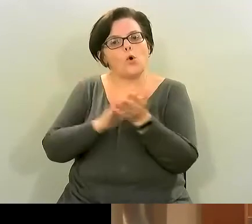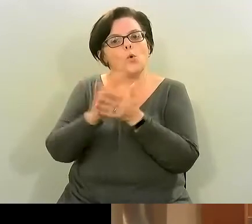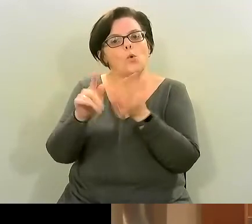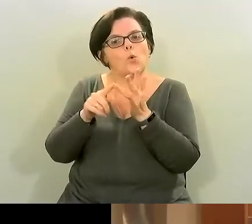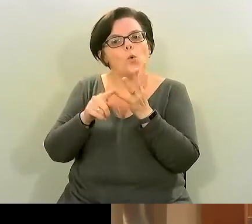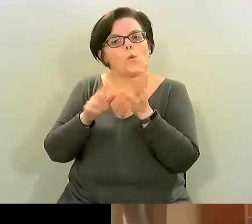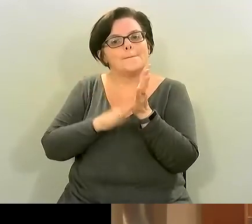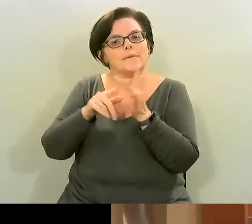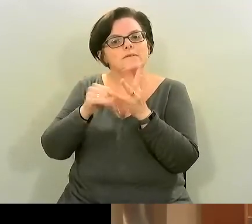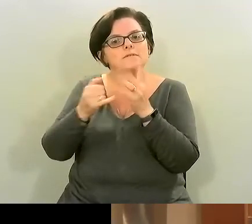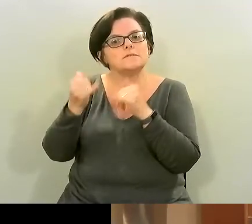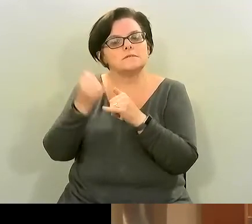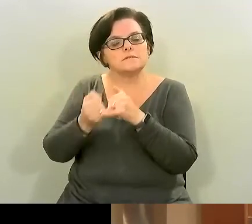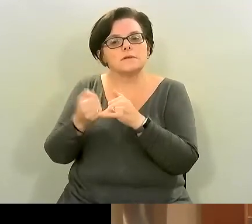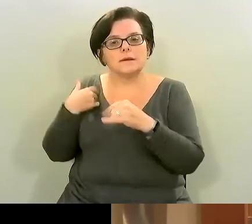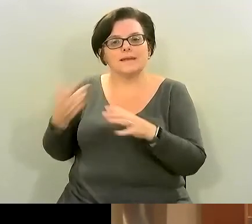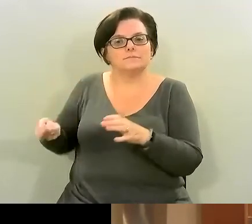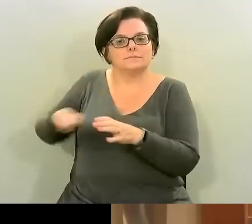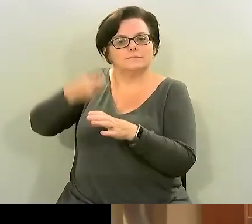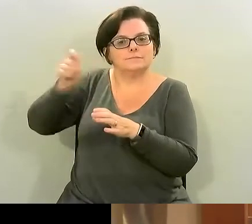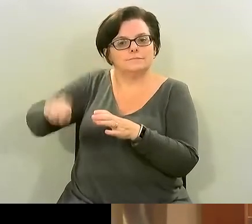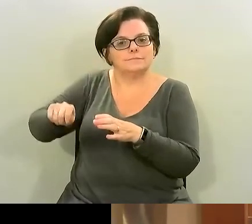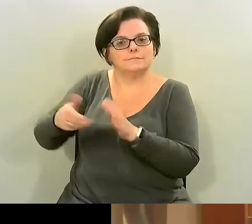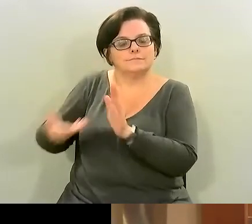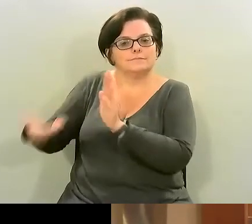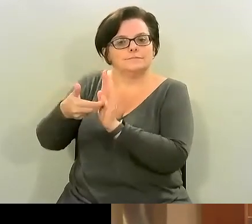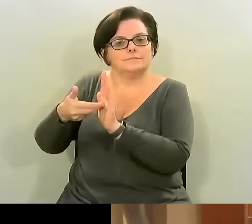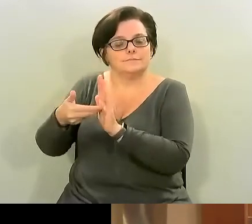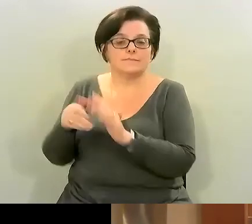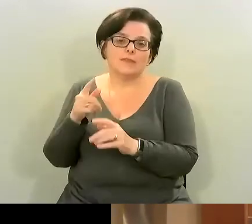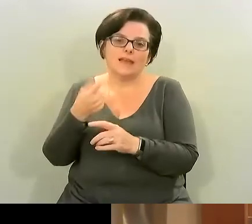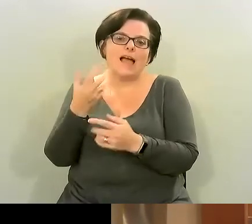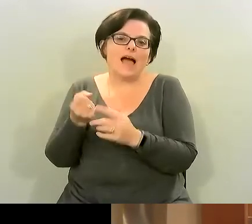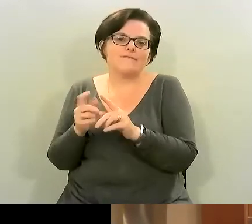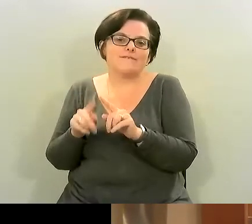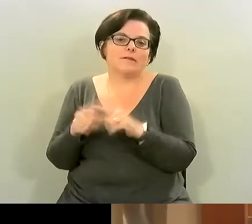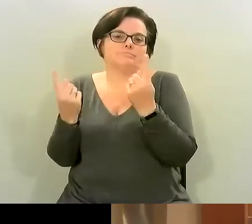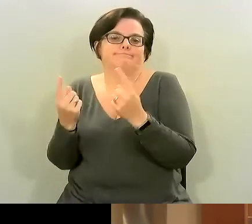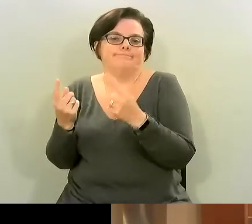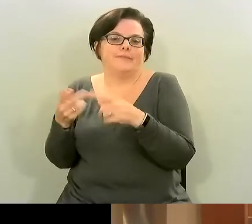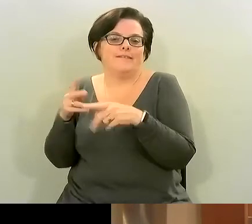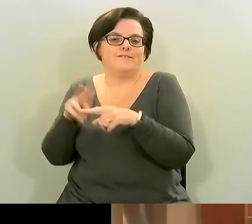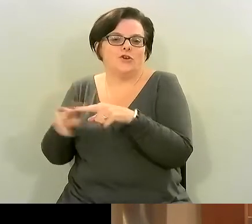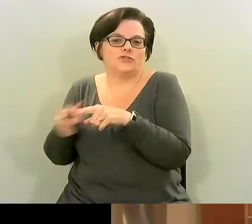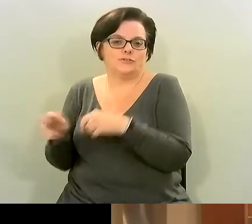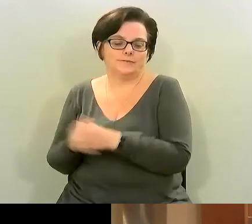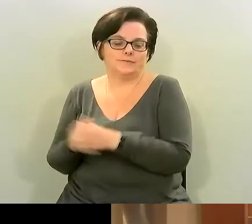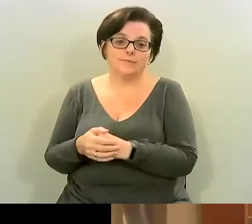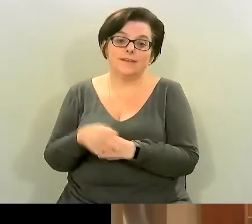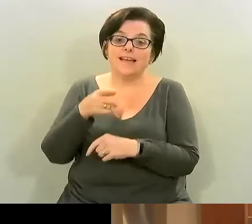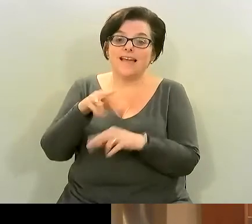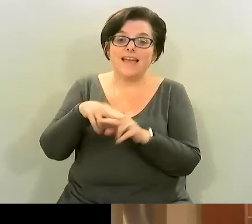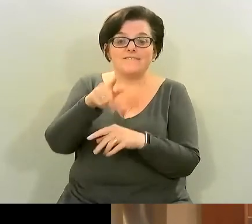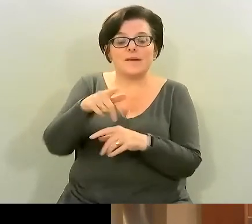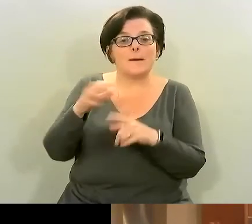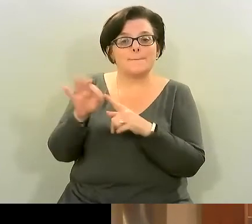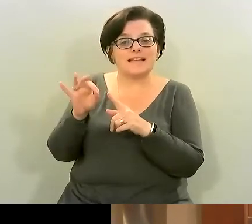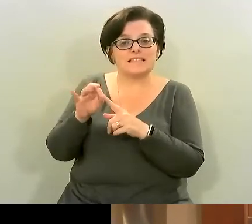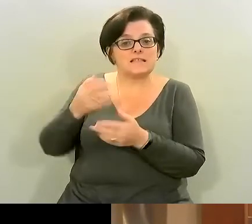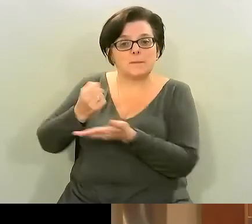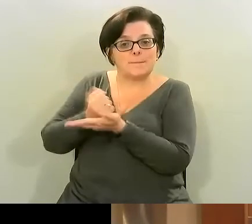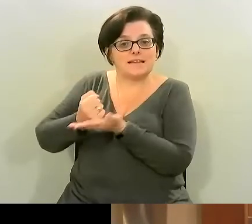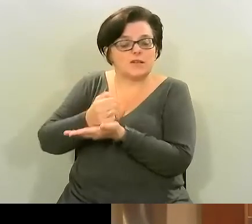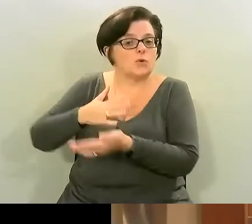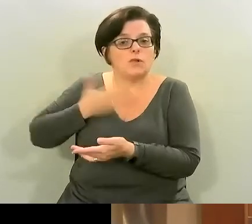i used it on this piece of cauliflower so that's a variation of this recipe if you don't wish to make the pesto or say you cooked up six